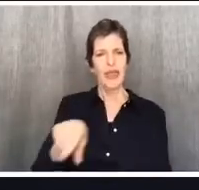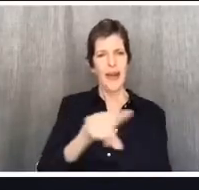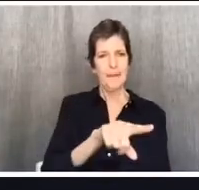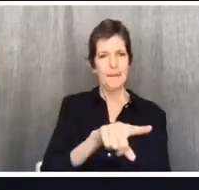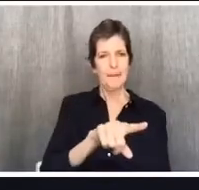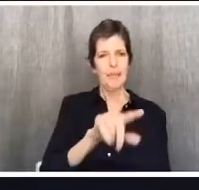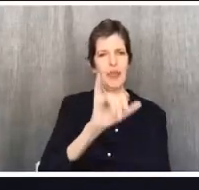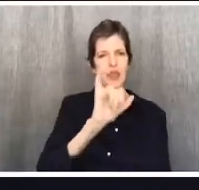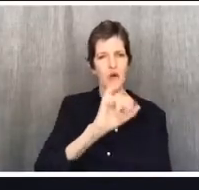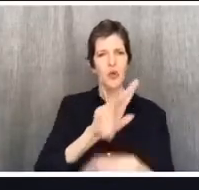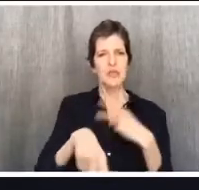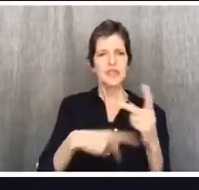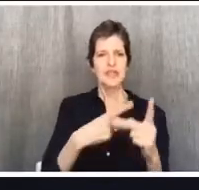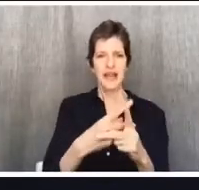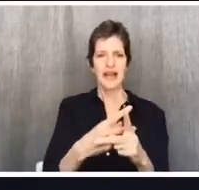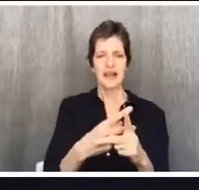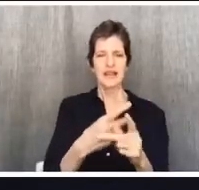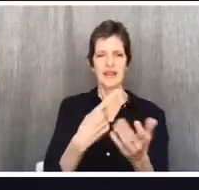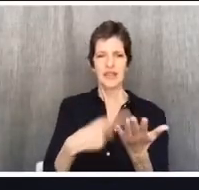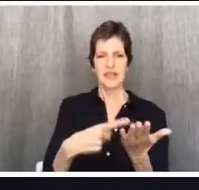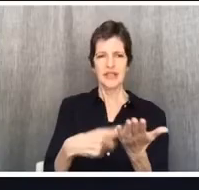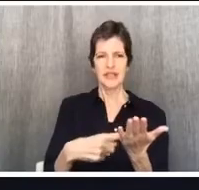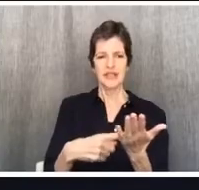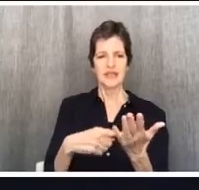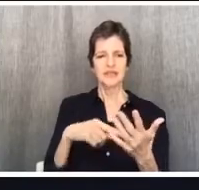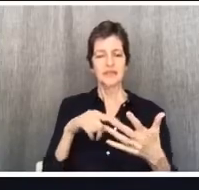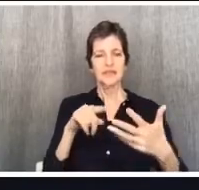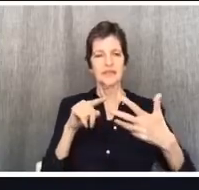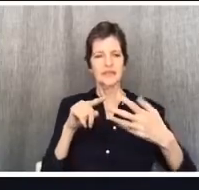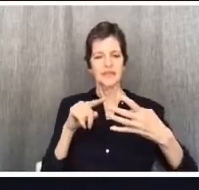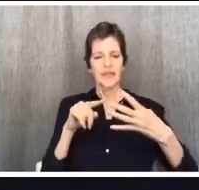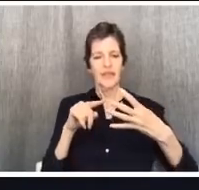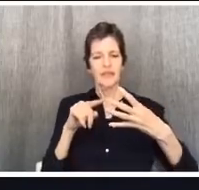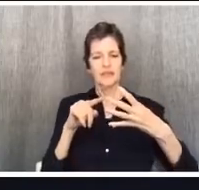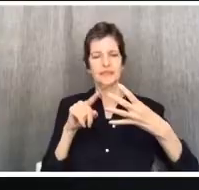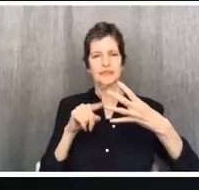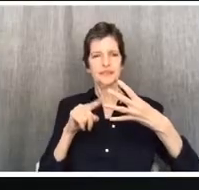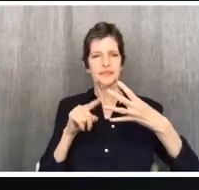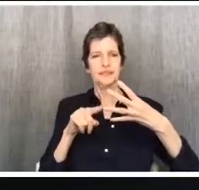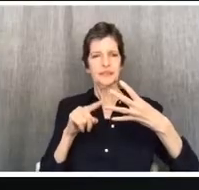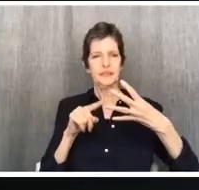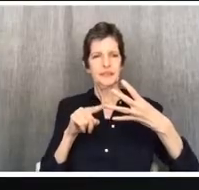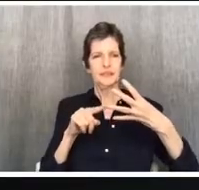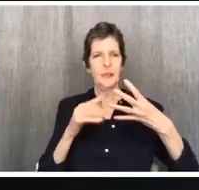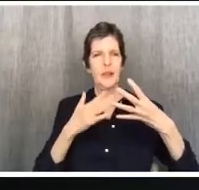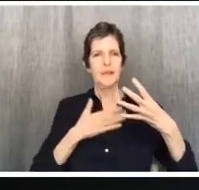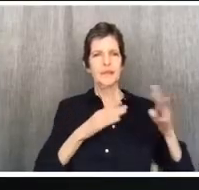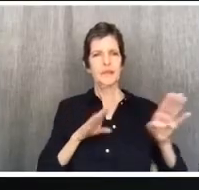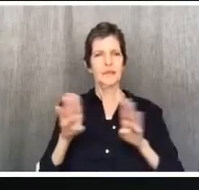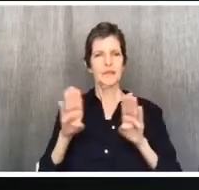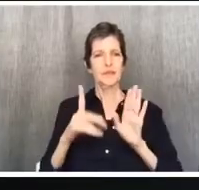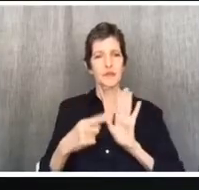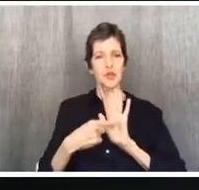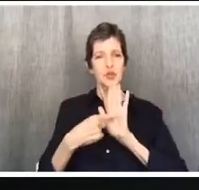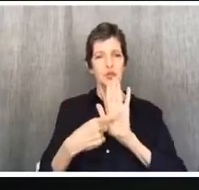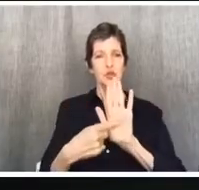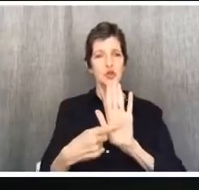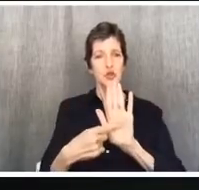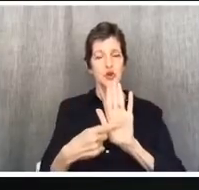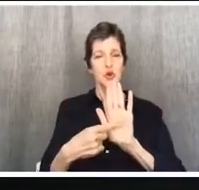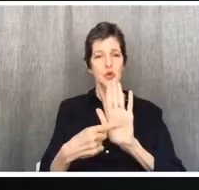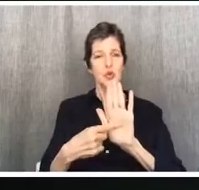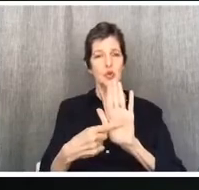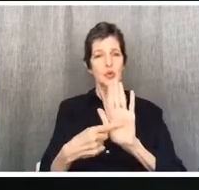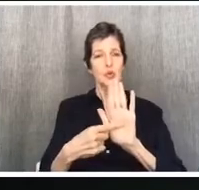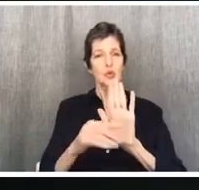Third question, does this bear gospel witness? Does this bear gospel witness? Paul continues,